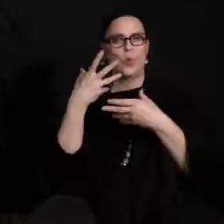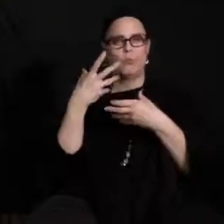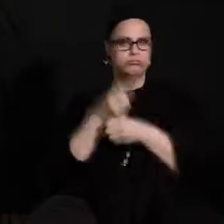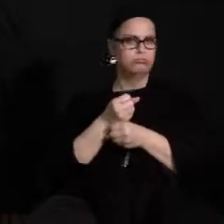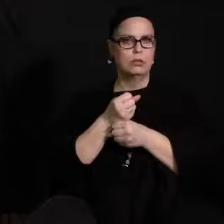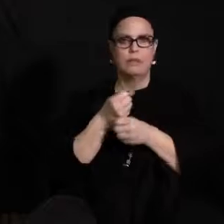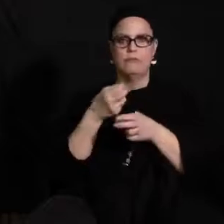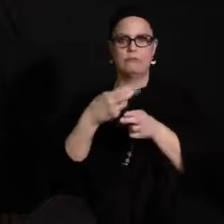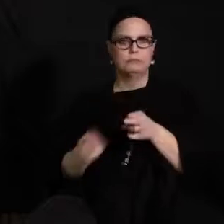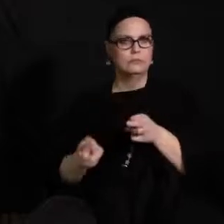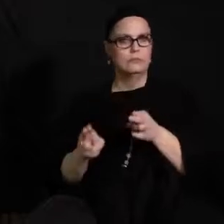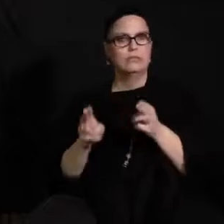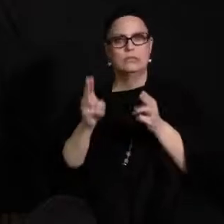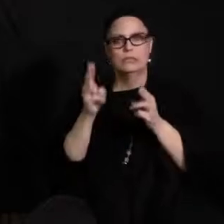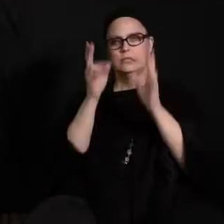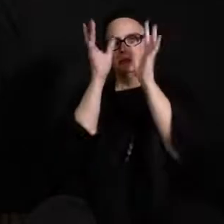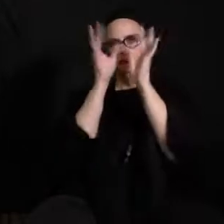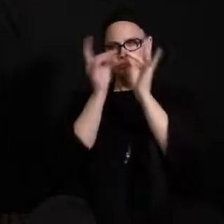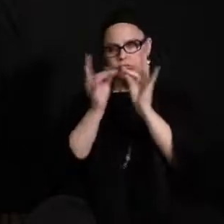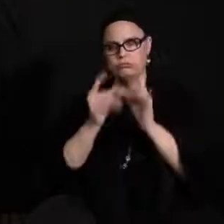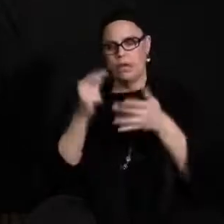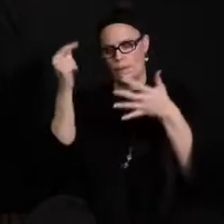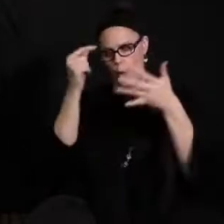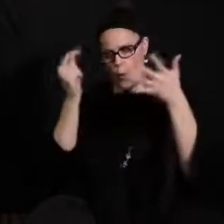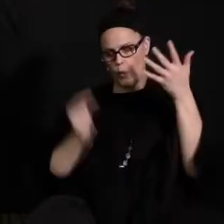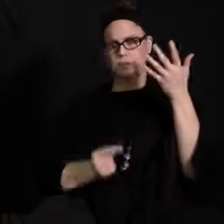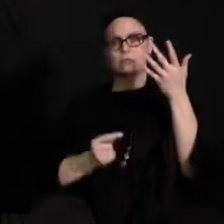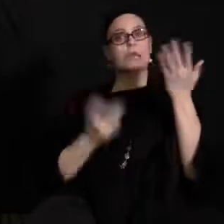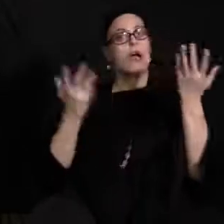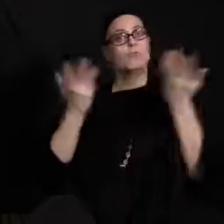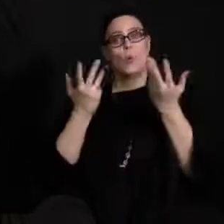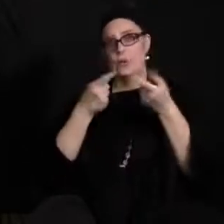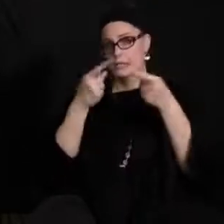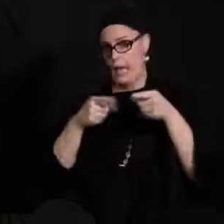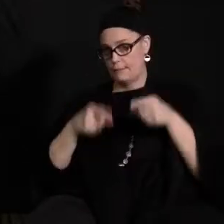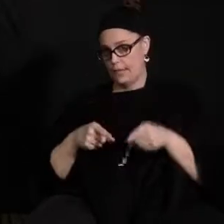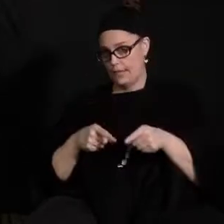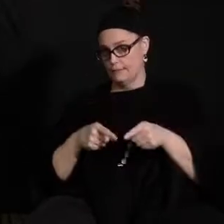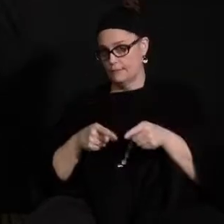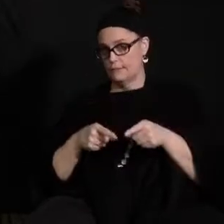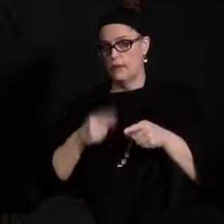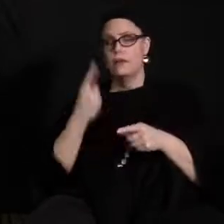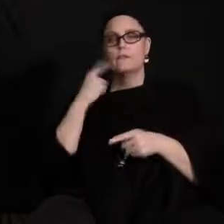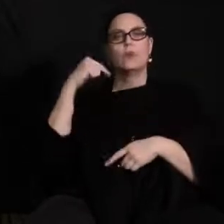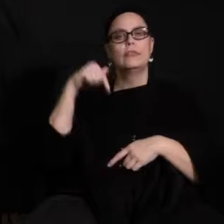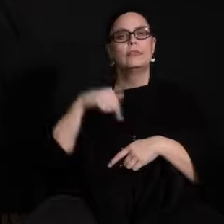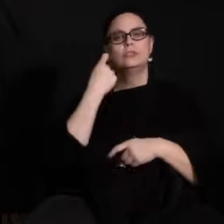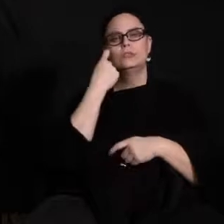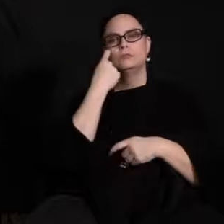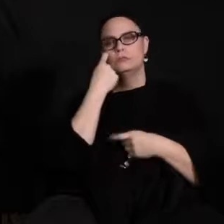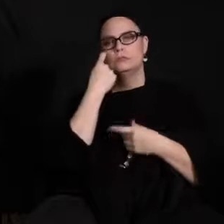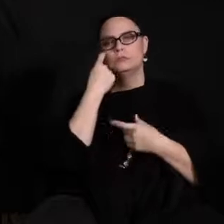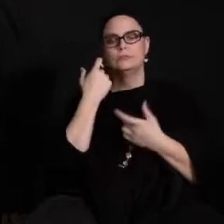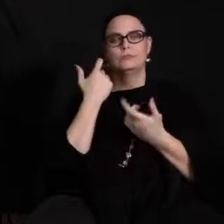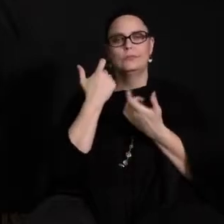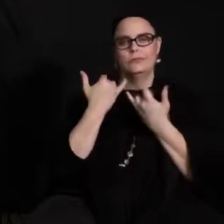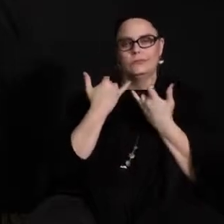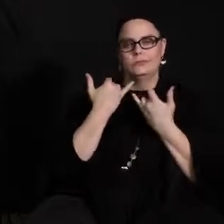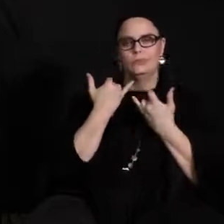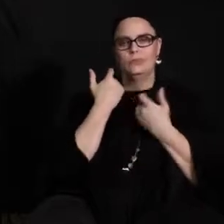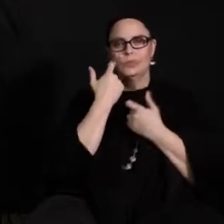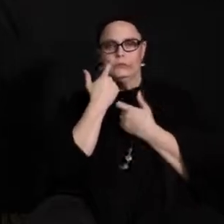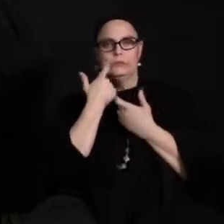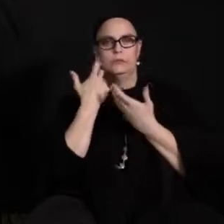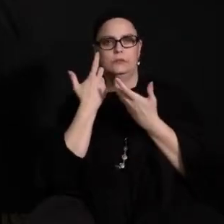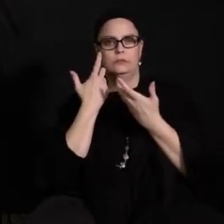to some very specific talking points of what is happening for this latest iteration here at Ames. And then